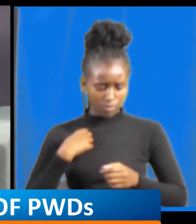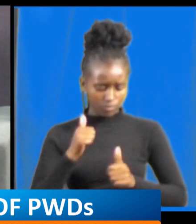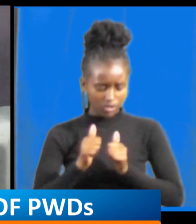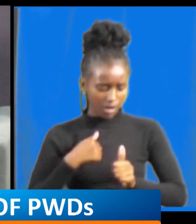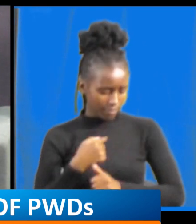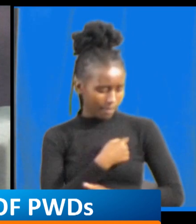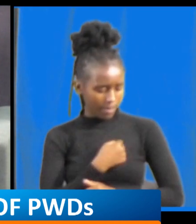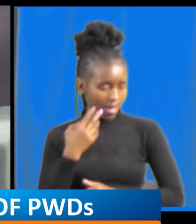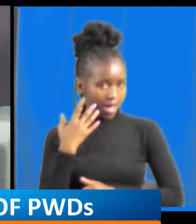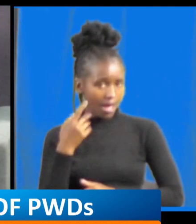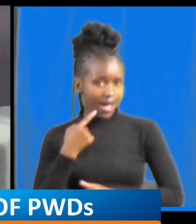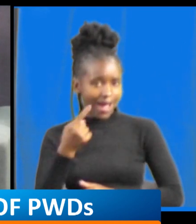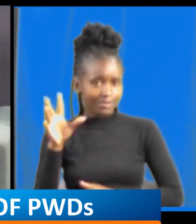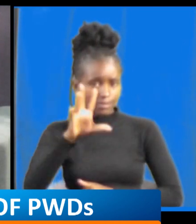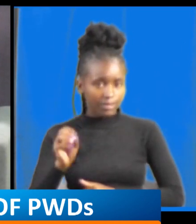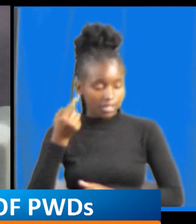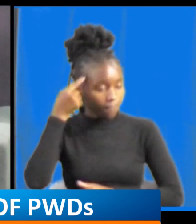or someone who's watching does it mean